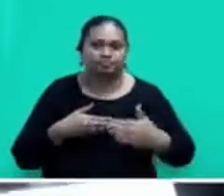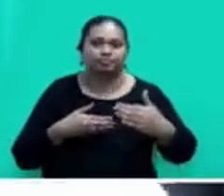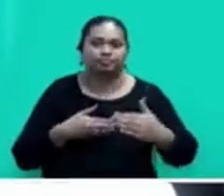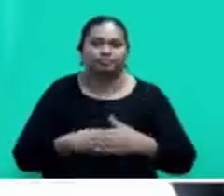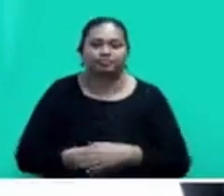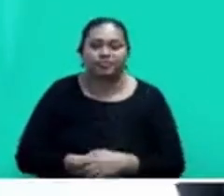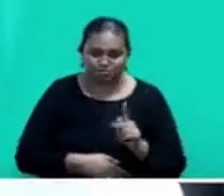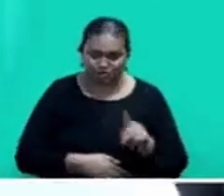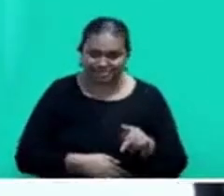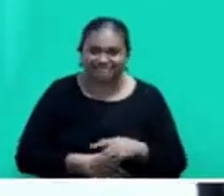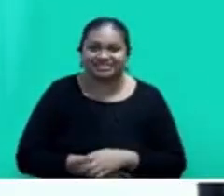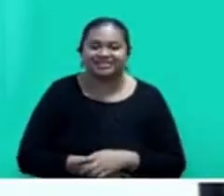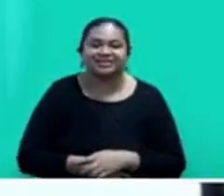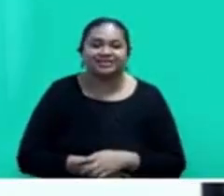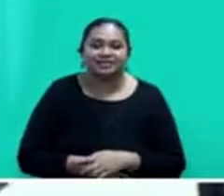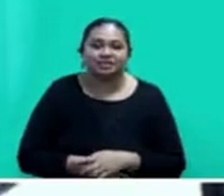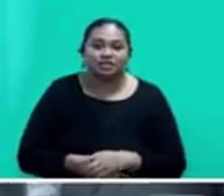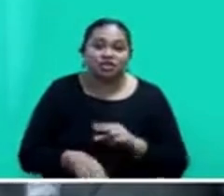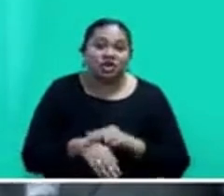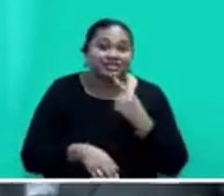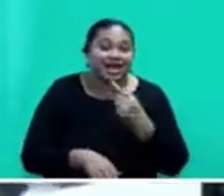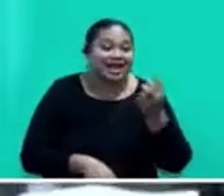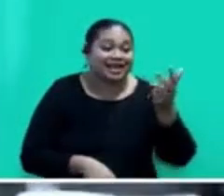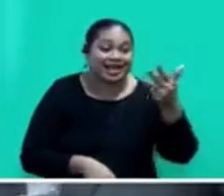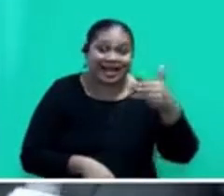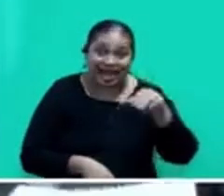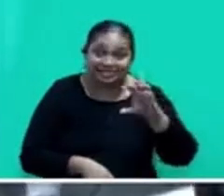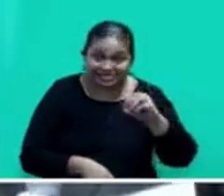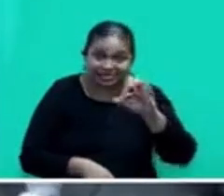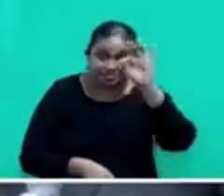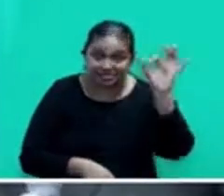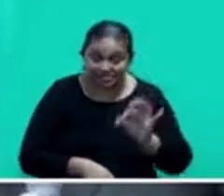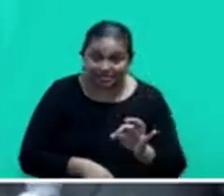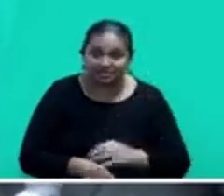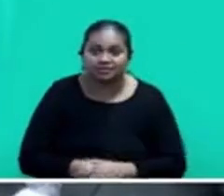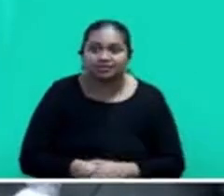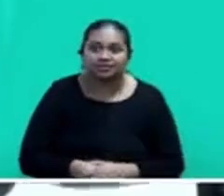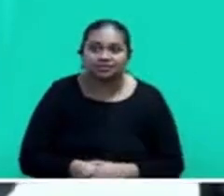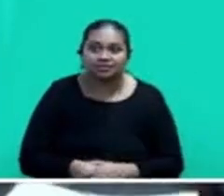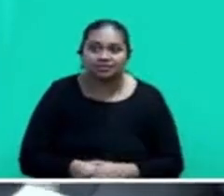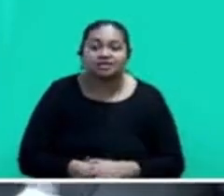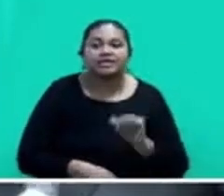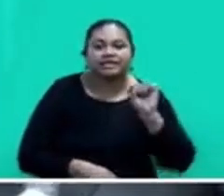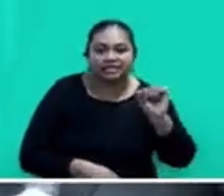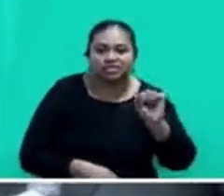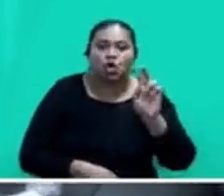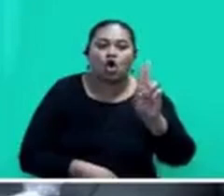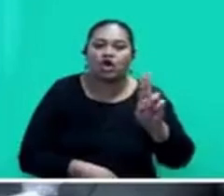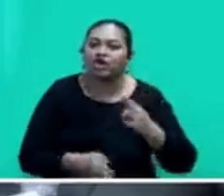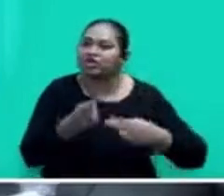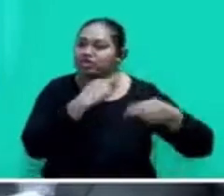As a doctor once told me, 90% of our patient's diagnosis is his or her history,